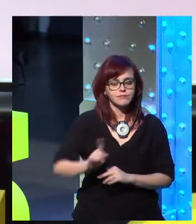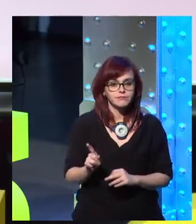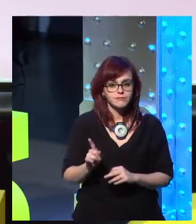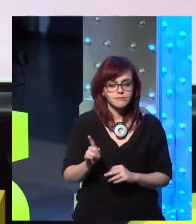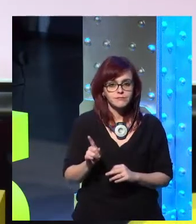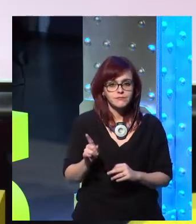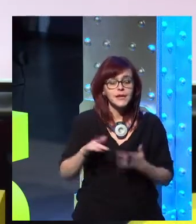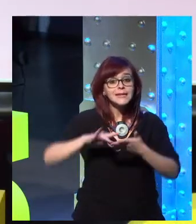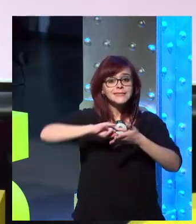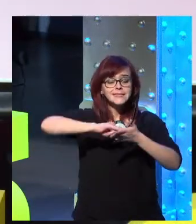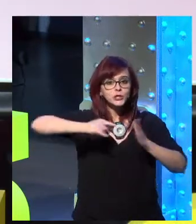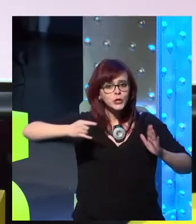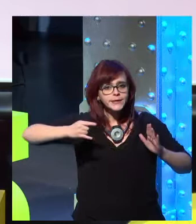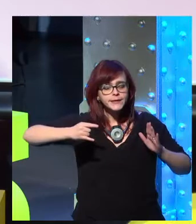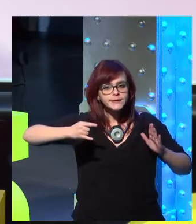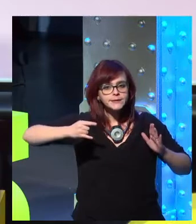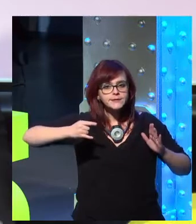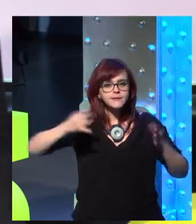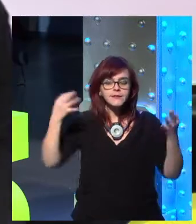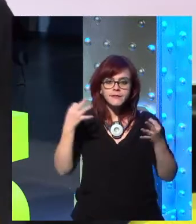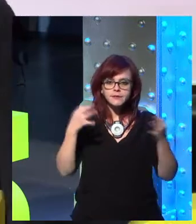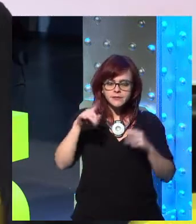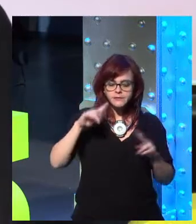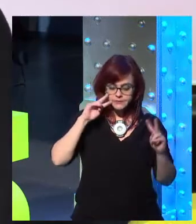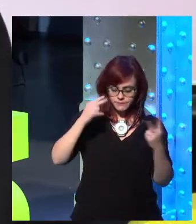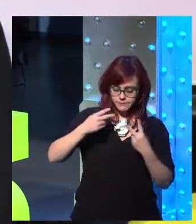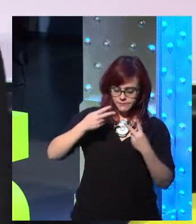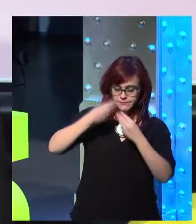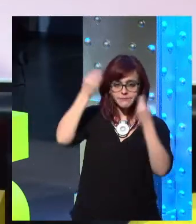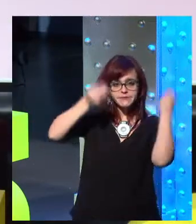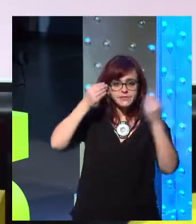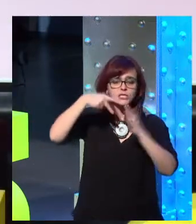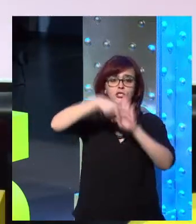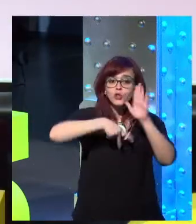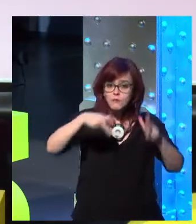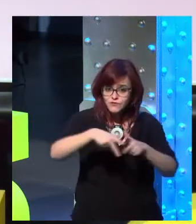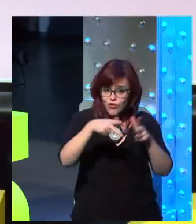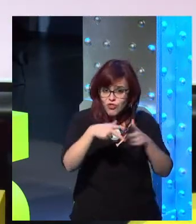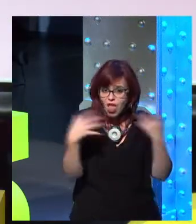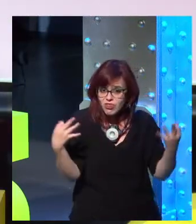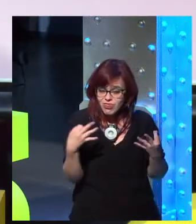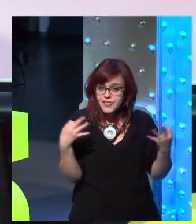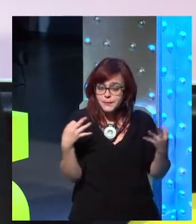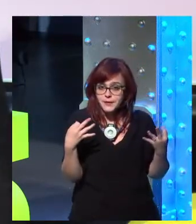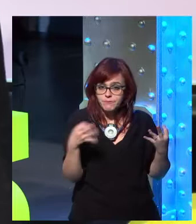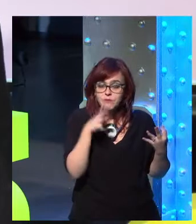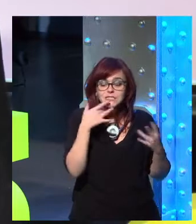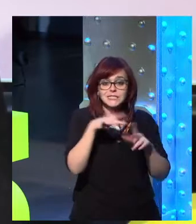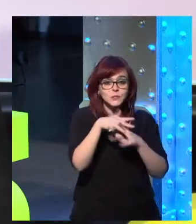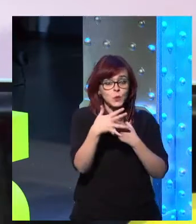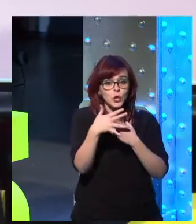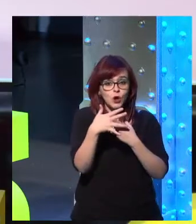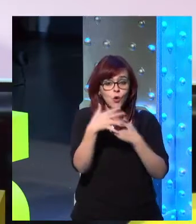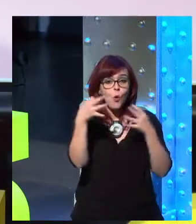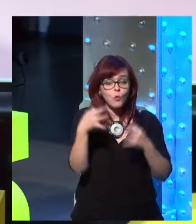ones that are not ready for technology. When the elevator first came out, people were afraid to ride it. They'd never been accelerated that